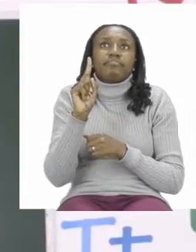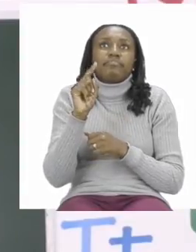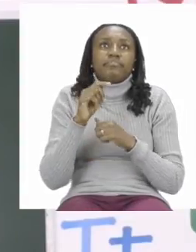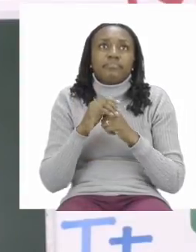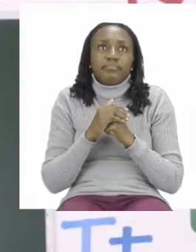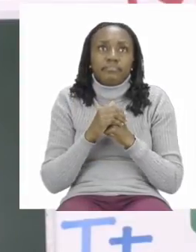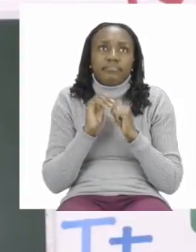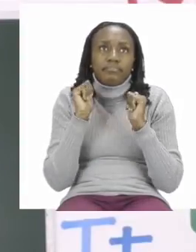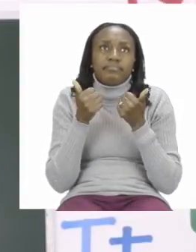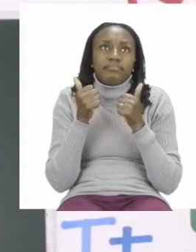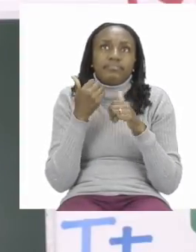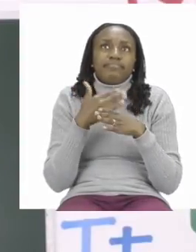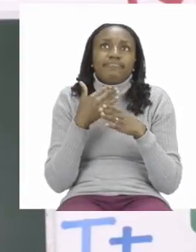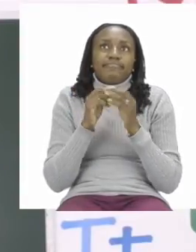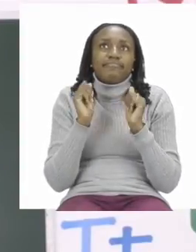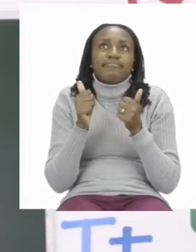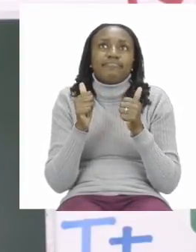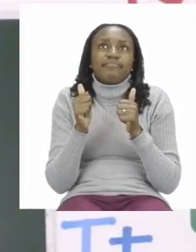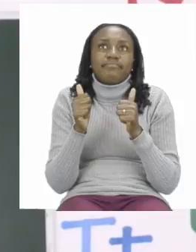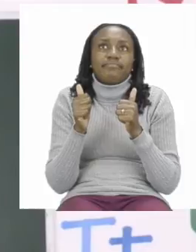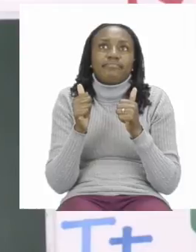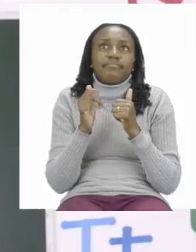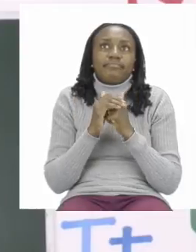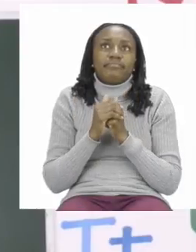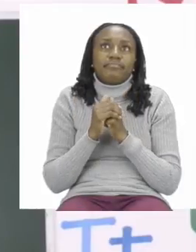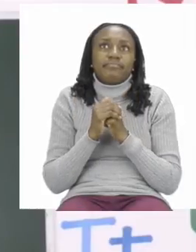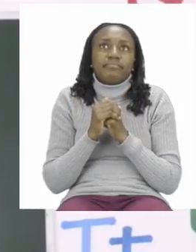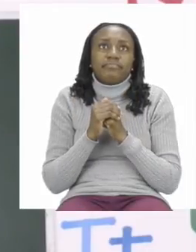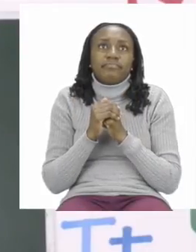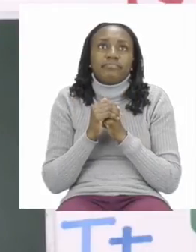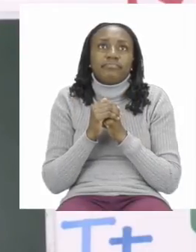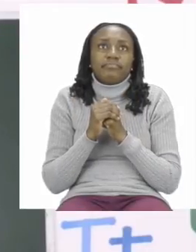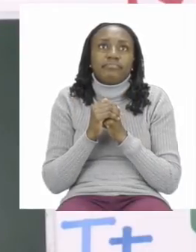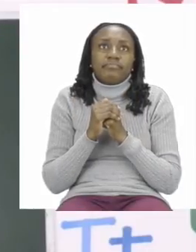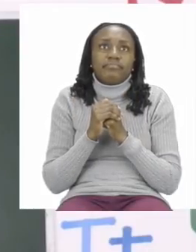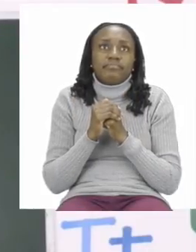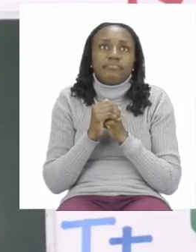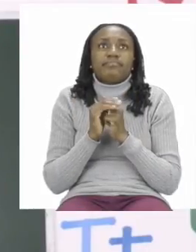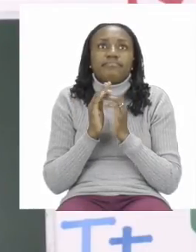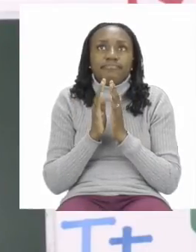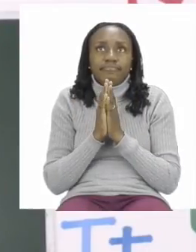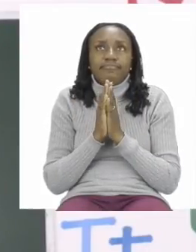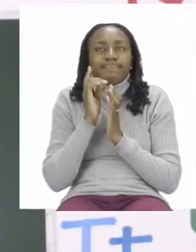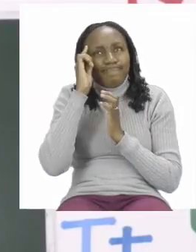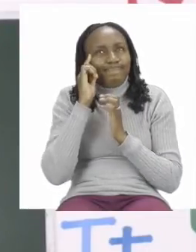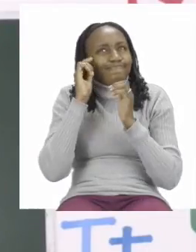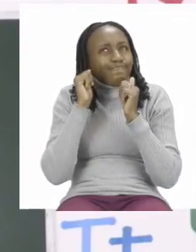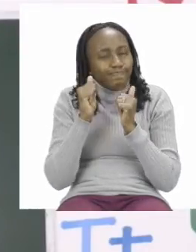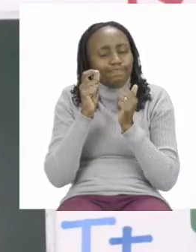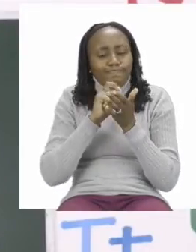Good job if you knew the answer before I told you. So take your time with the doubling and the halving boys and girls.